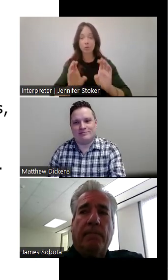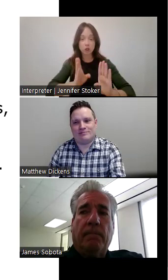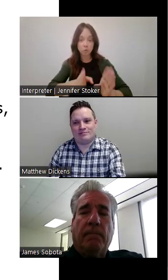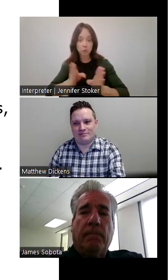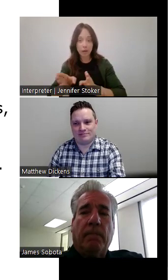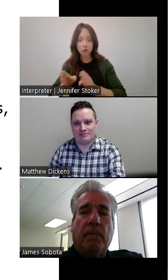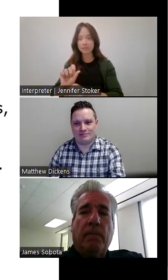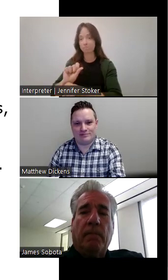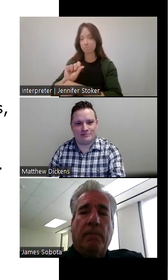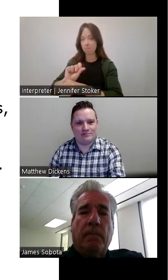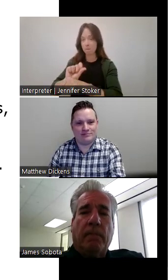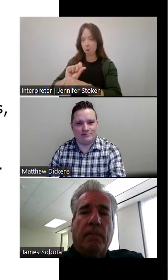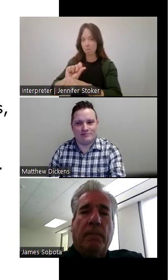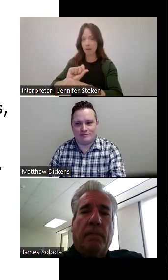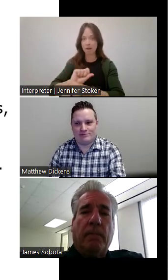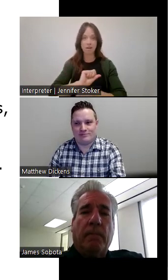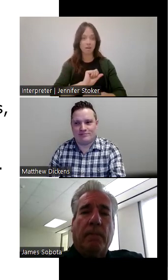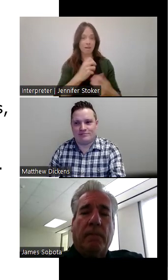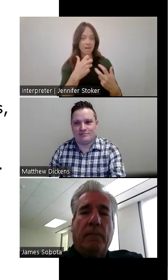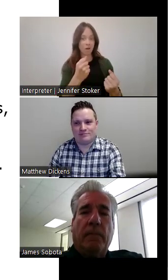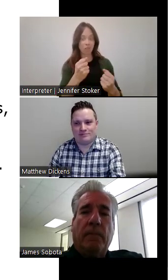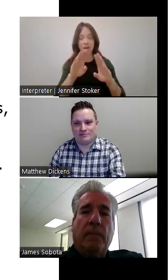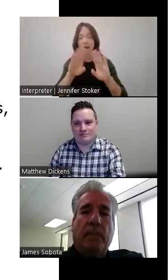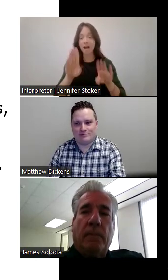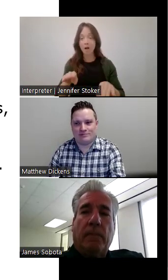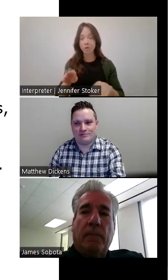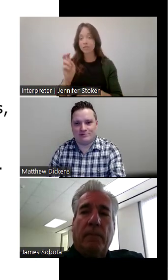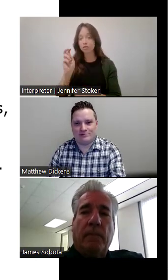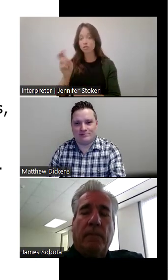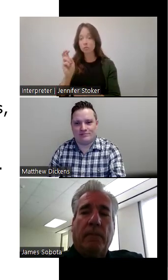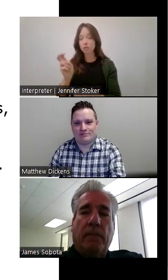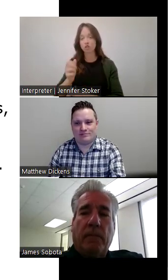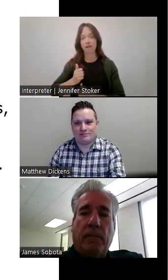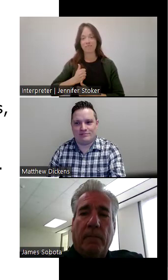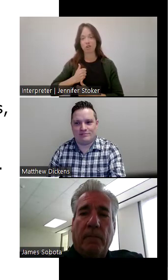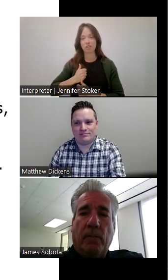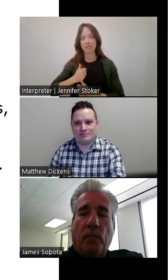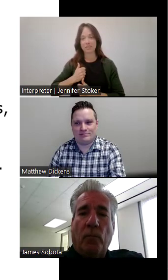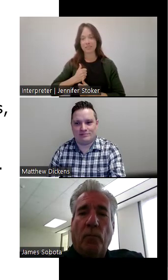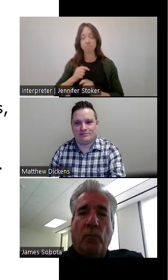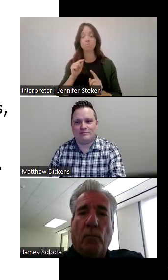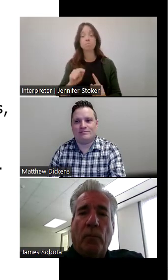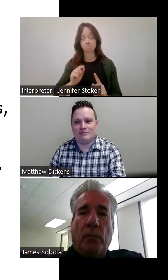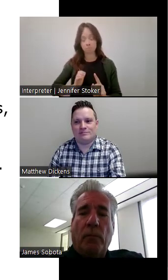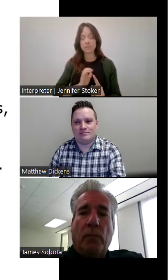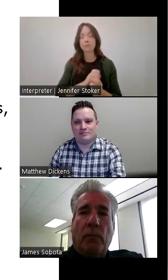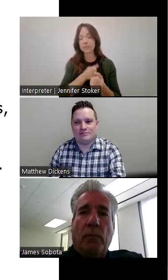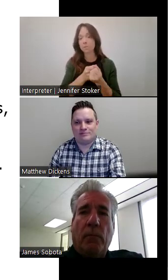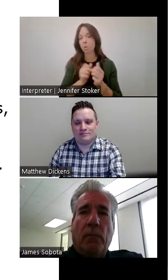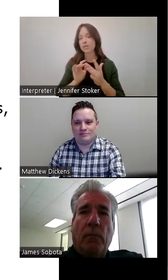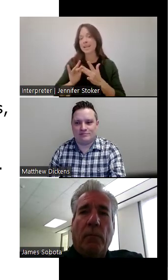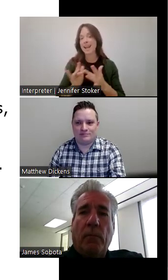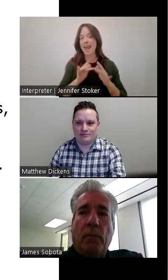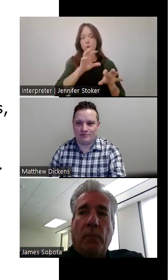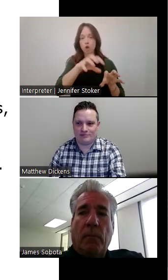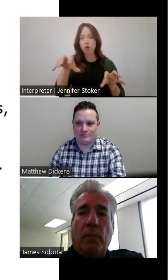employment, health, housing, transportation, and veterans. The committee also supports a network of committees